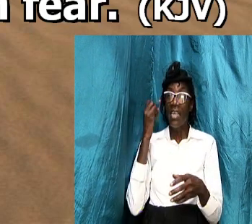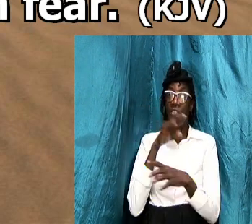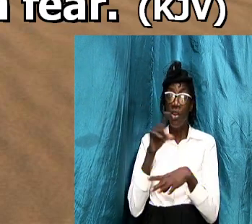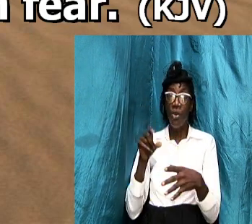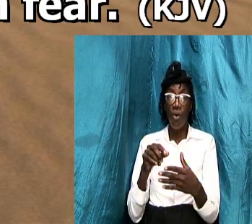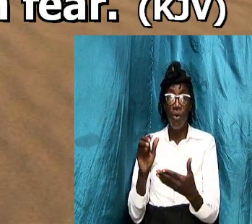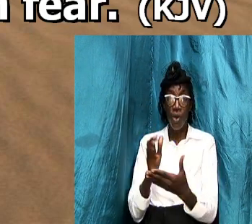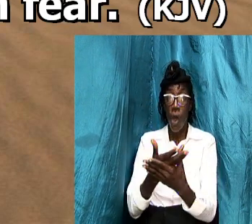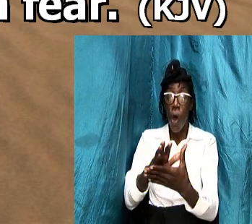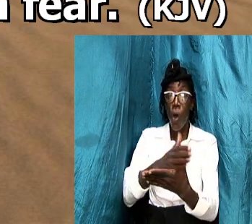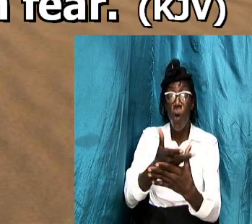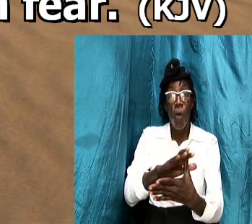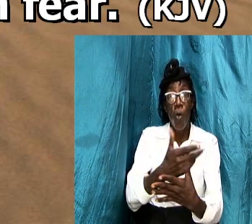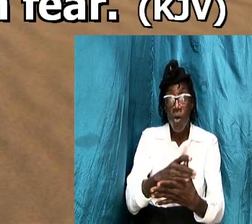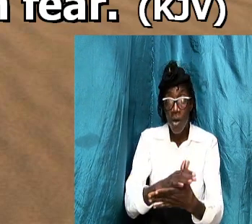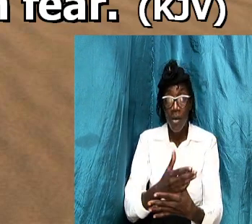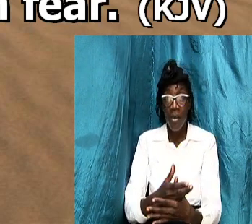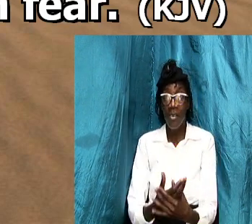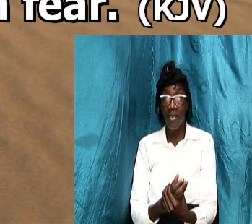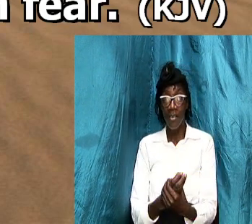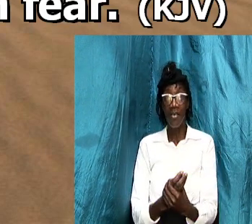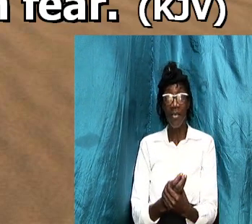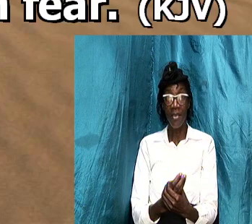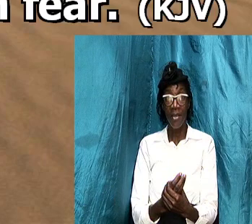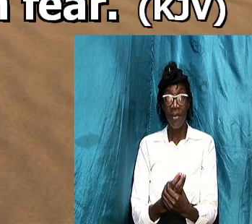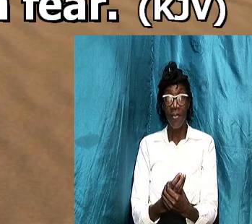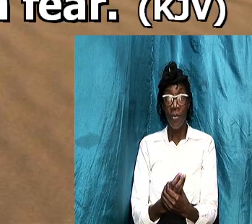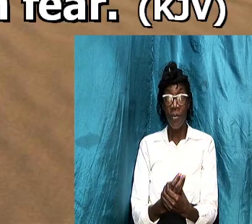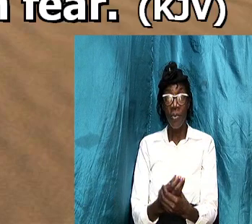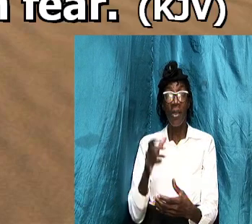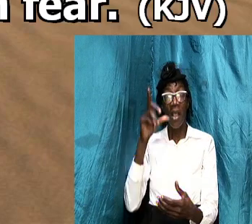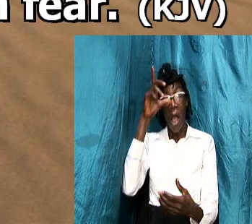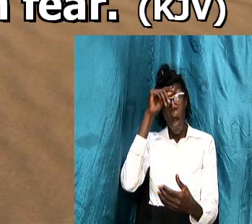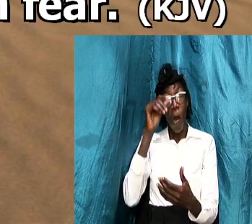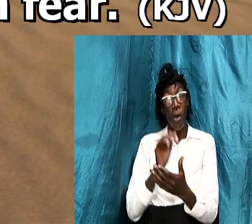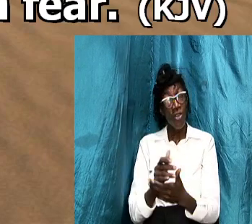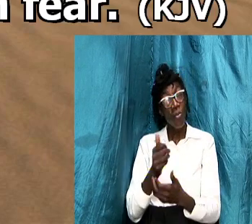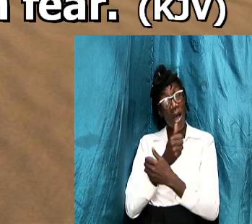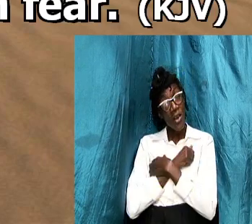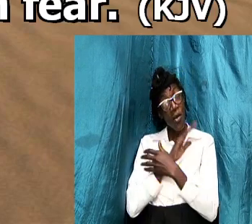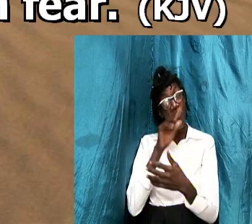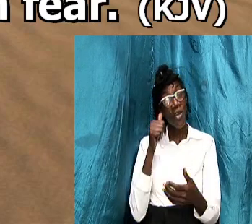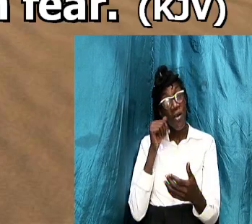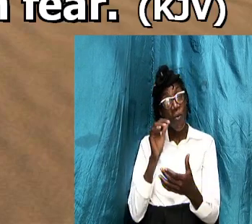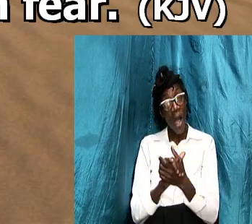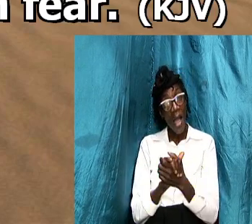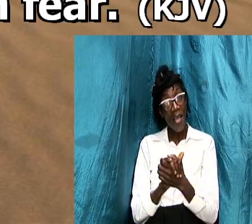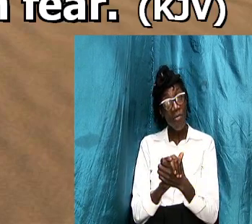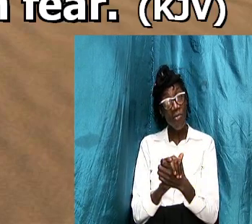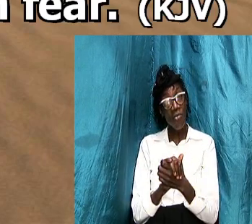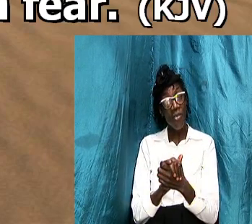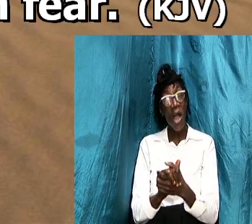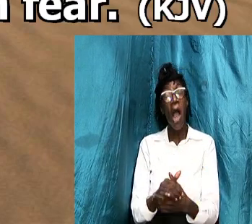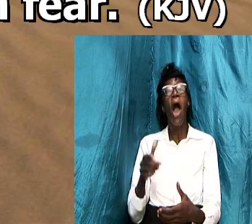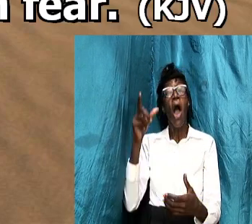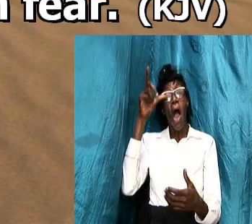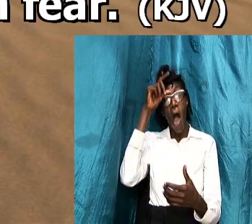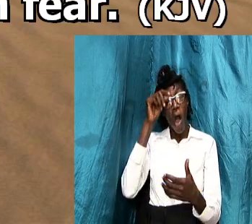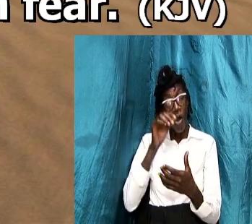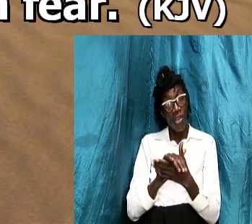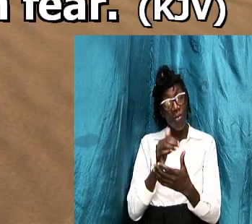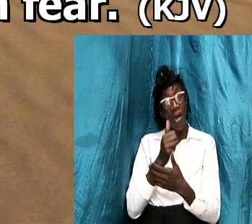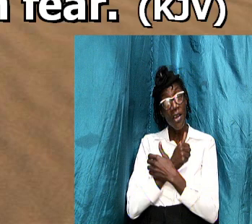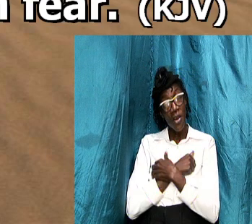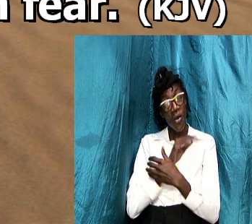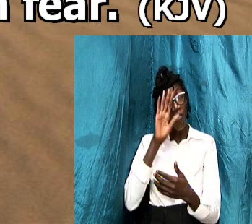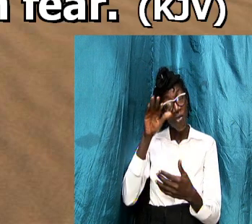things don't worry about it but i'm just saying according to scripture it is unconditional husbands love your wife